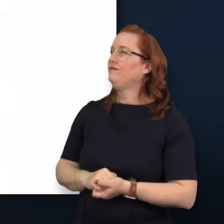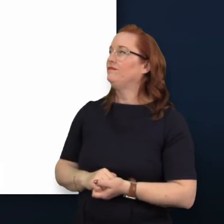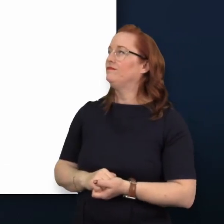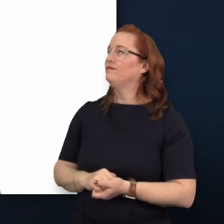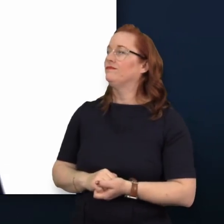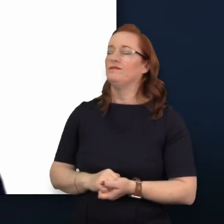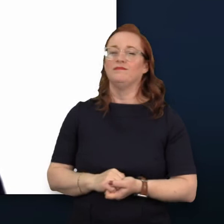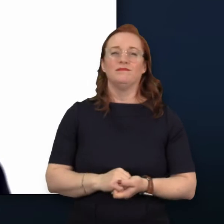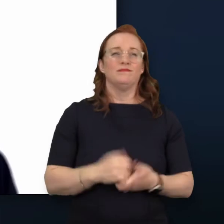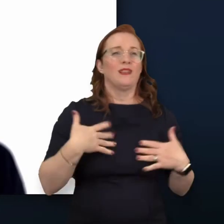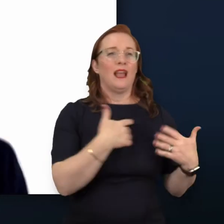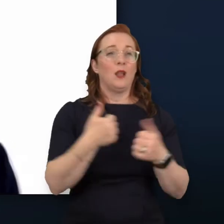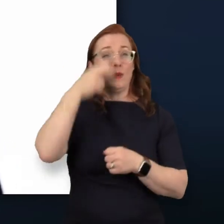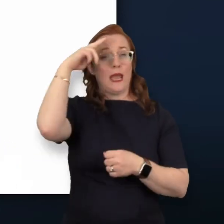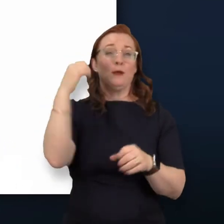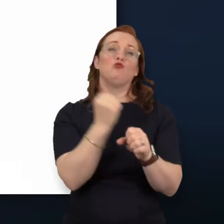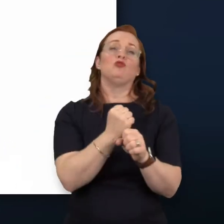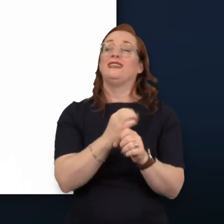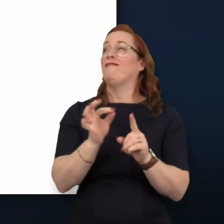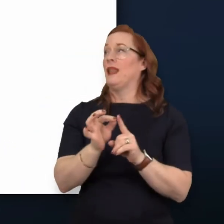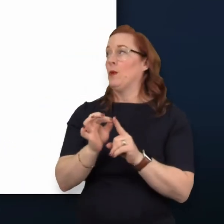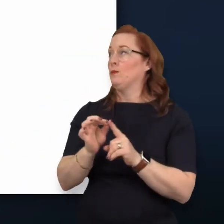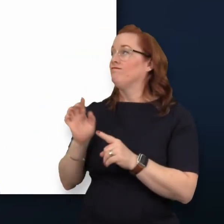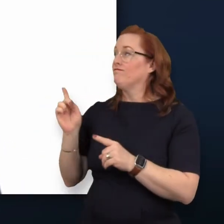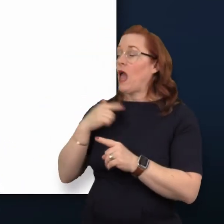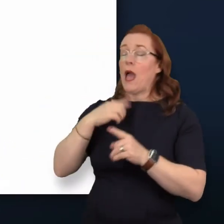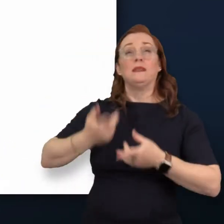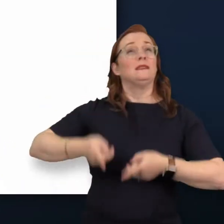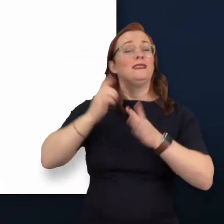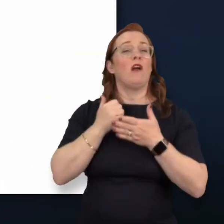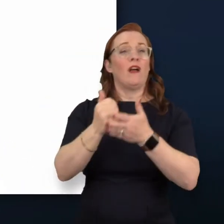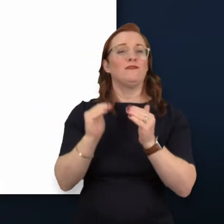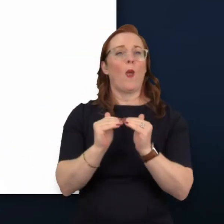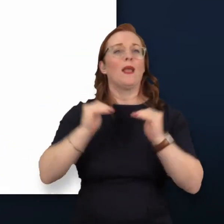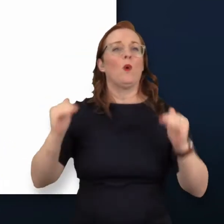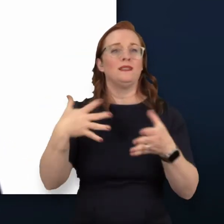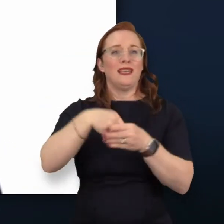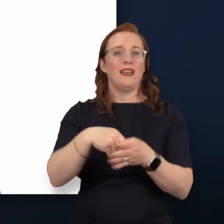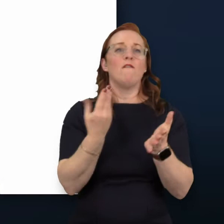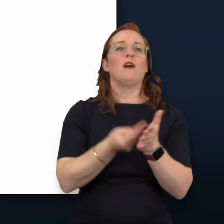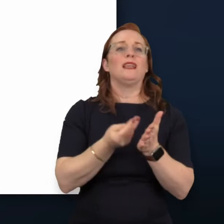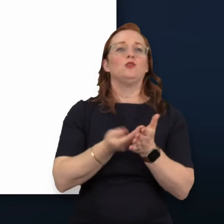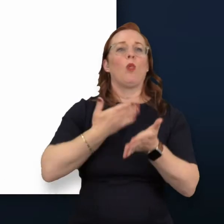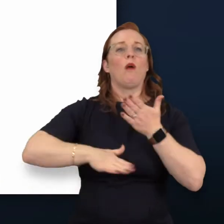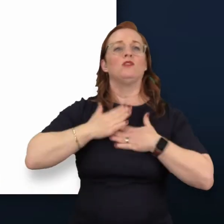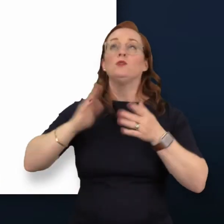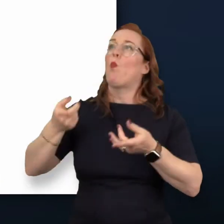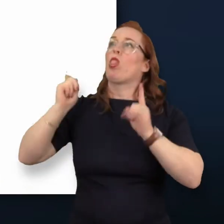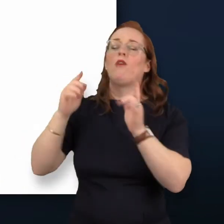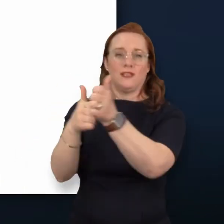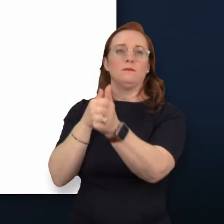Hello, everyone. My name is Georgina Pinapu and I'm a Senior Advisor for Equality at the Financial Conduct Authority.